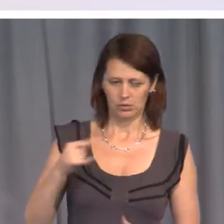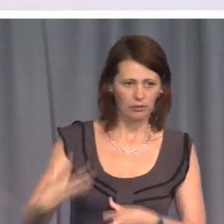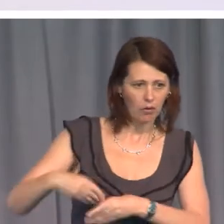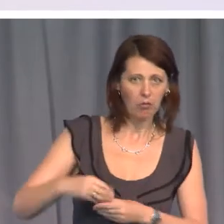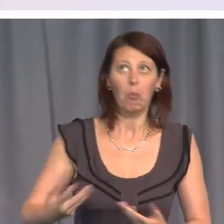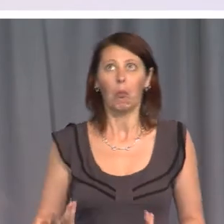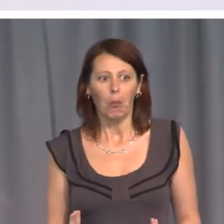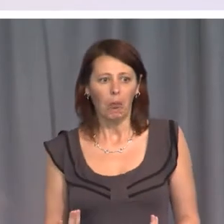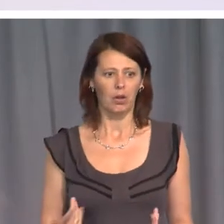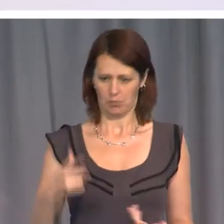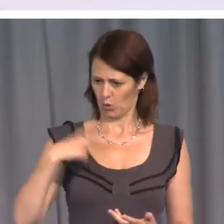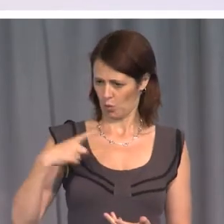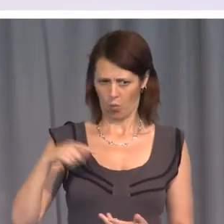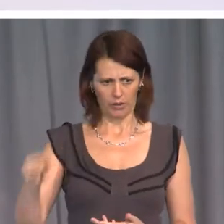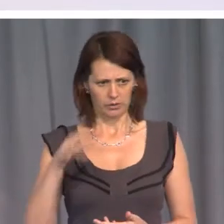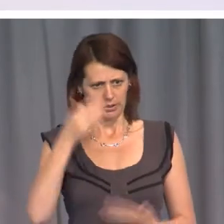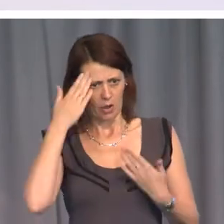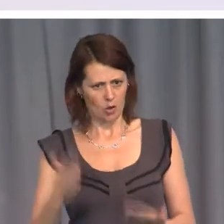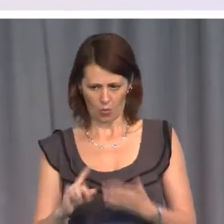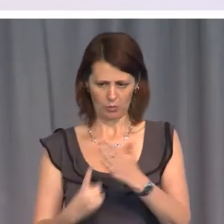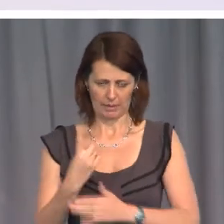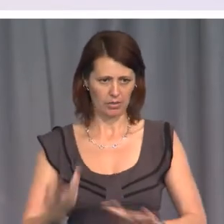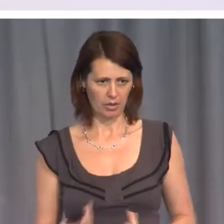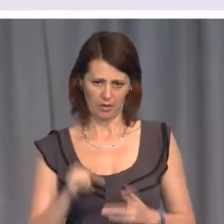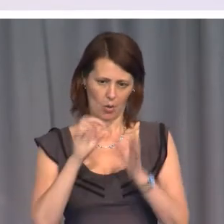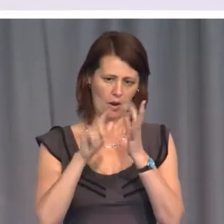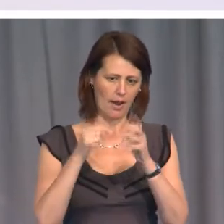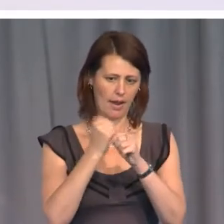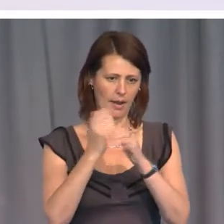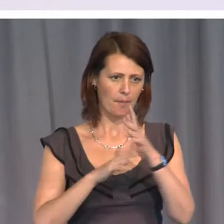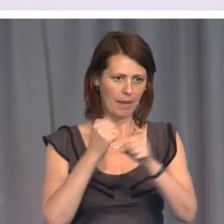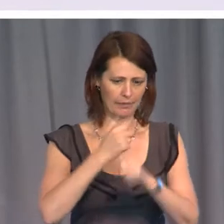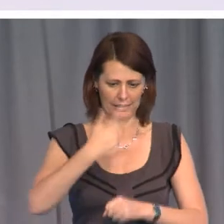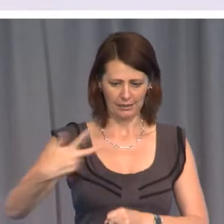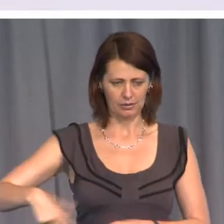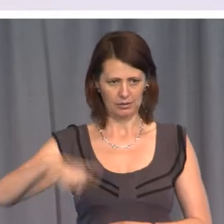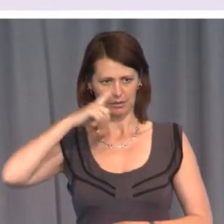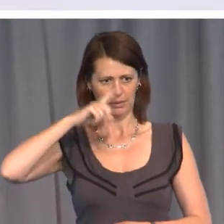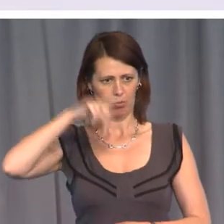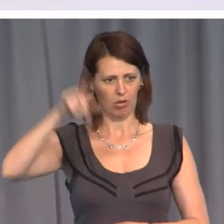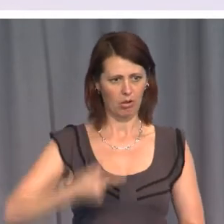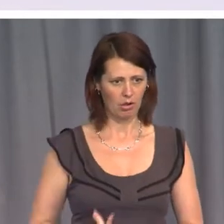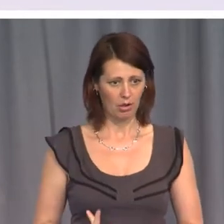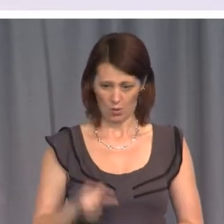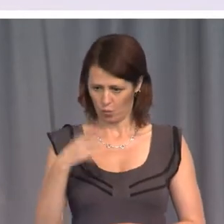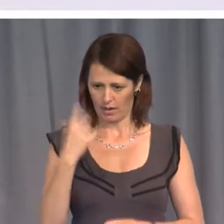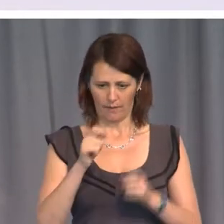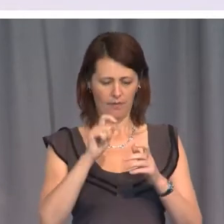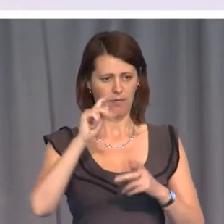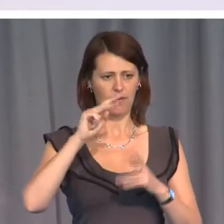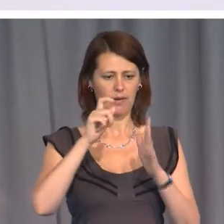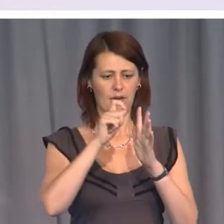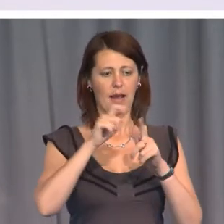how come she didn't know that we were bugging the Indonesian politicians? We've got a parliamentary committee,